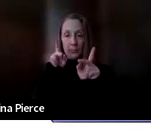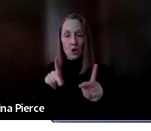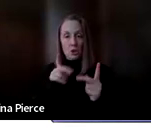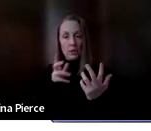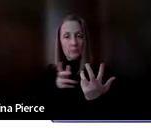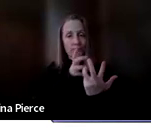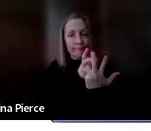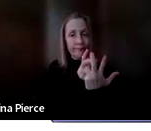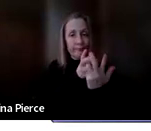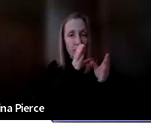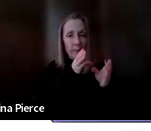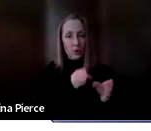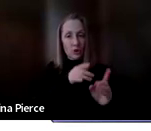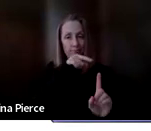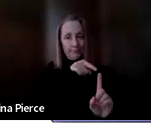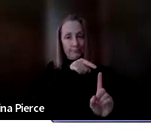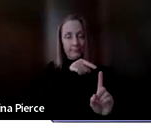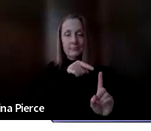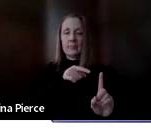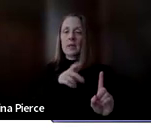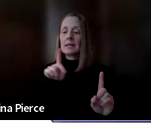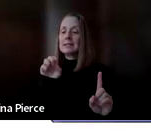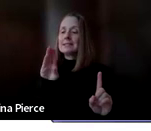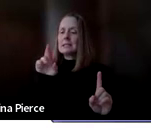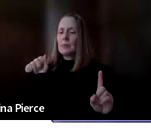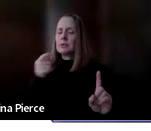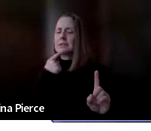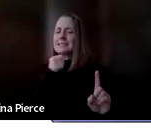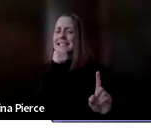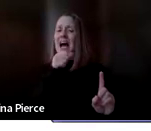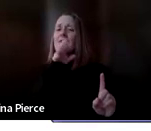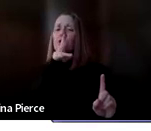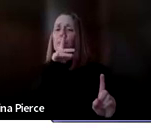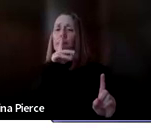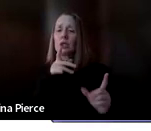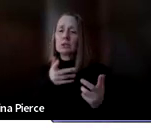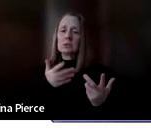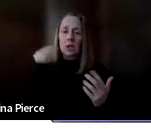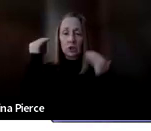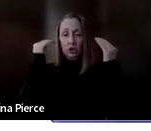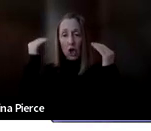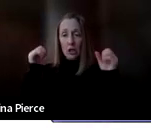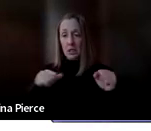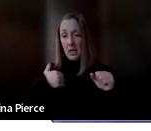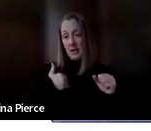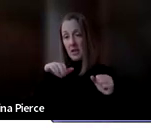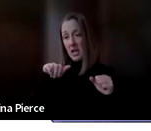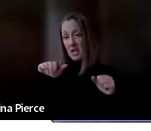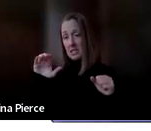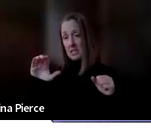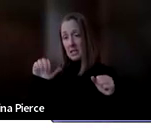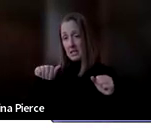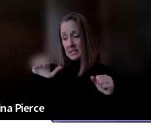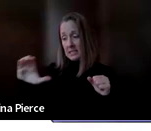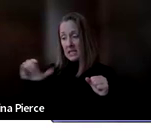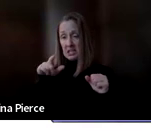then Deborah said, I'm curious if a non-verbal adult can have an AAC evaluation and get technology and what